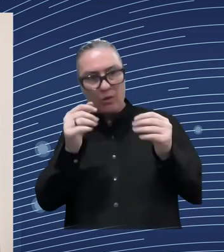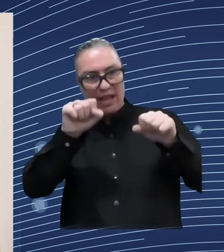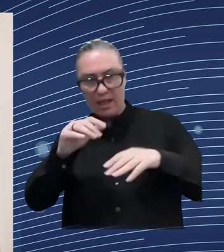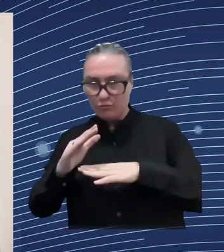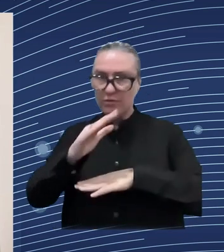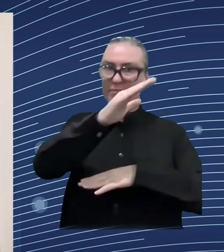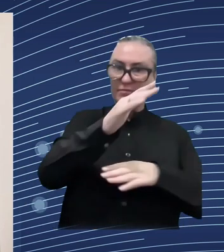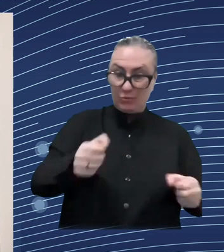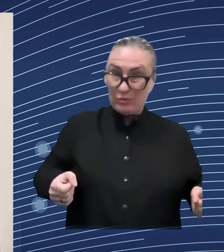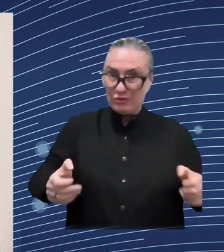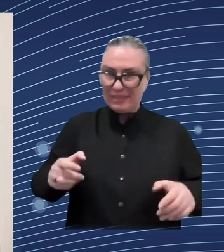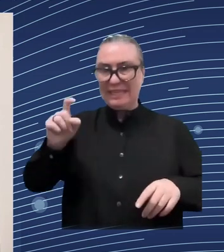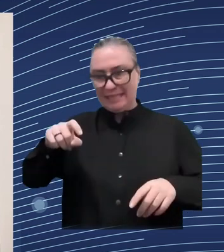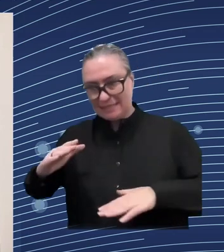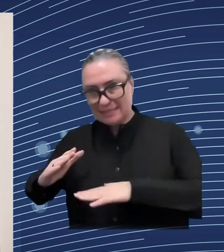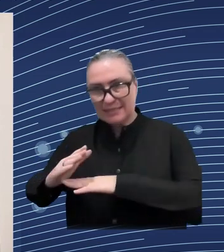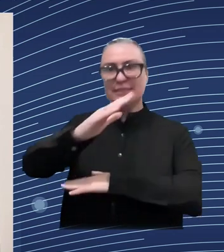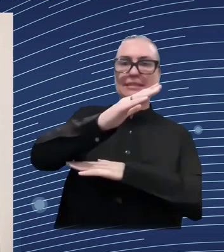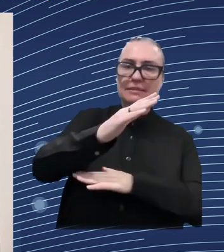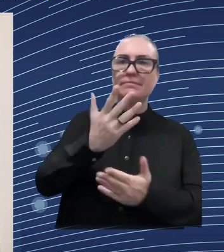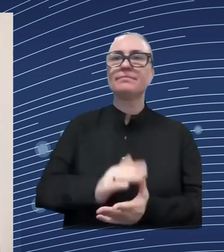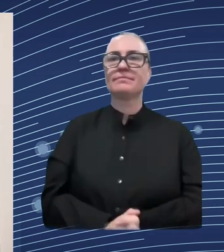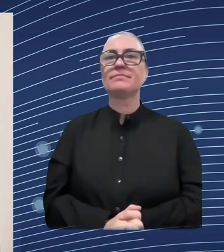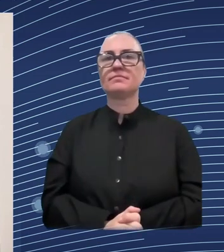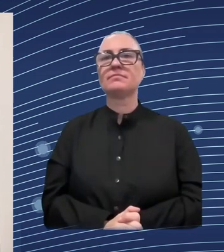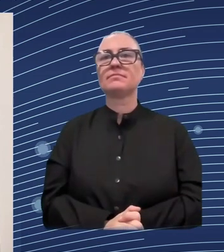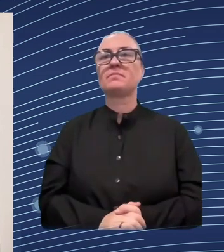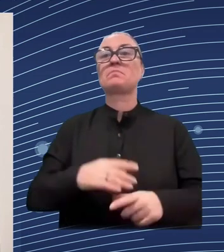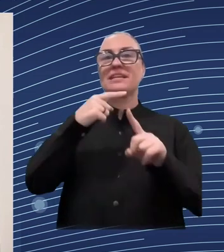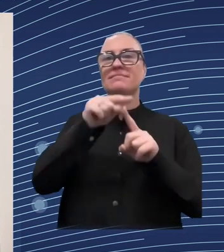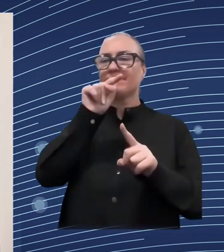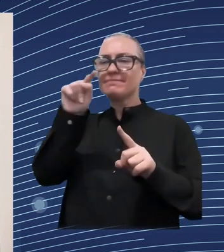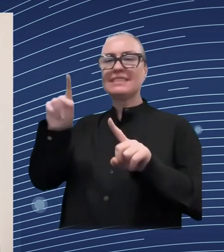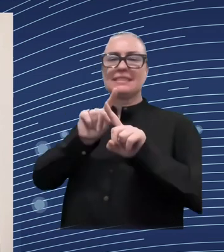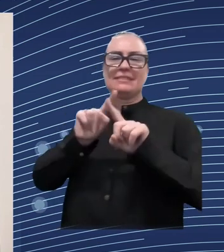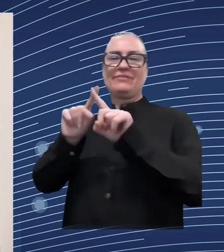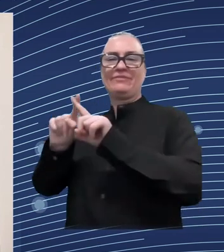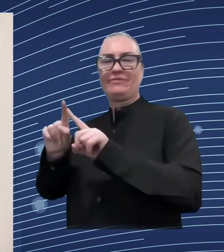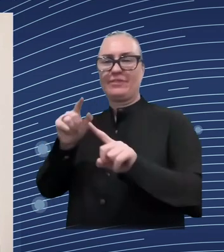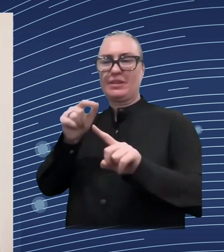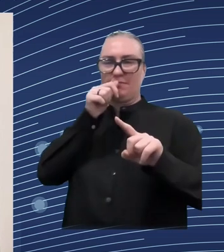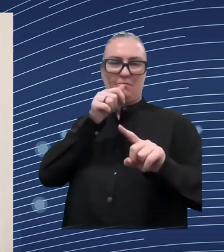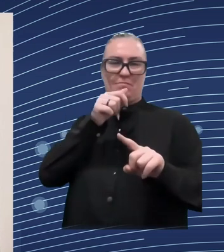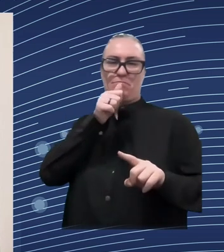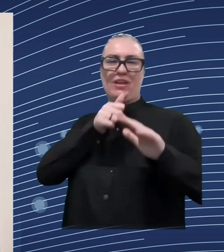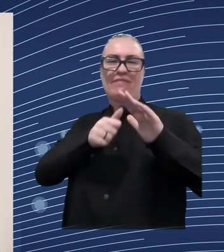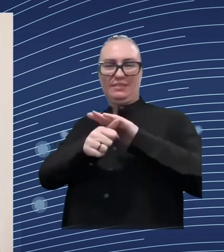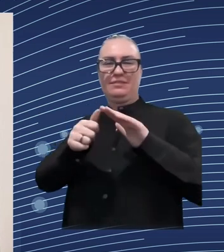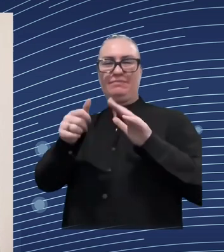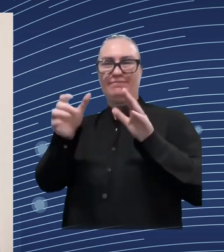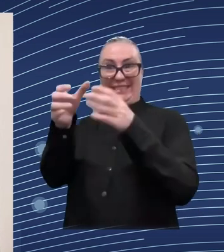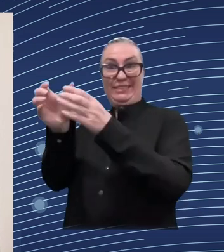where providers can enter as provide private providers can enter as providers of social care services